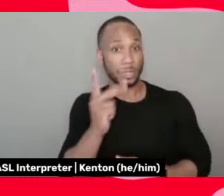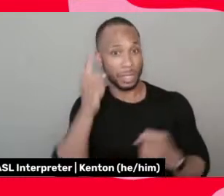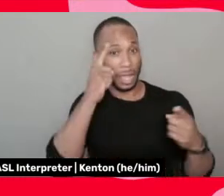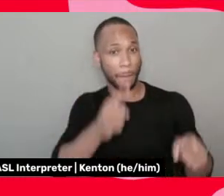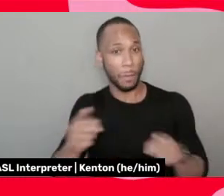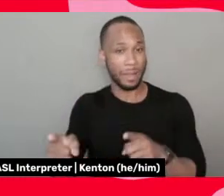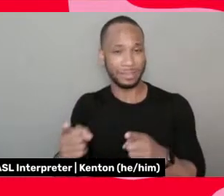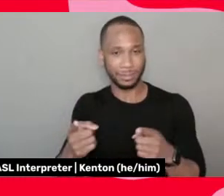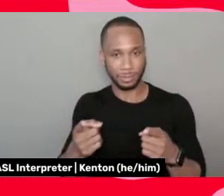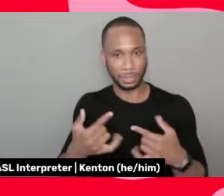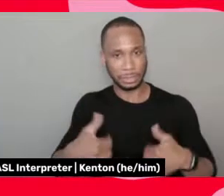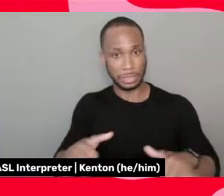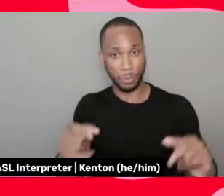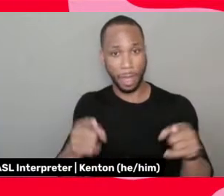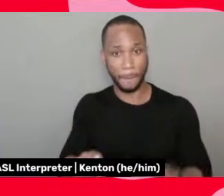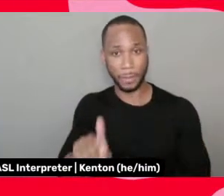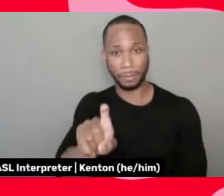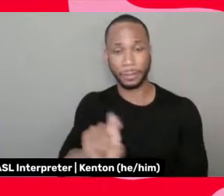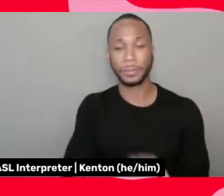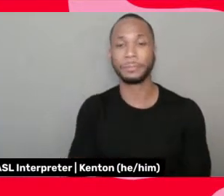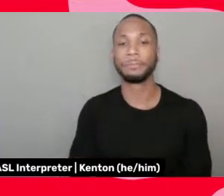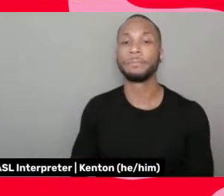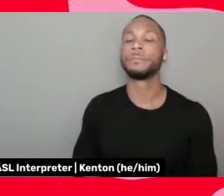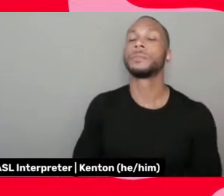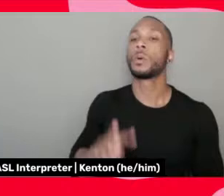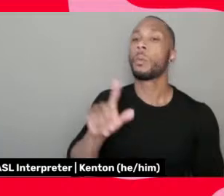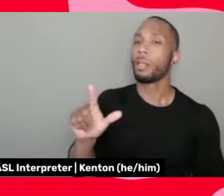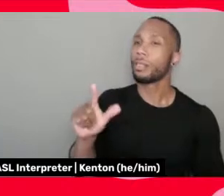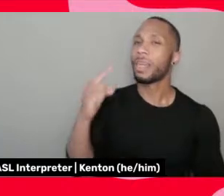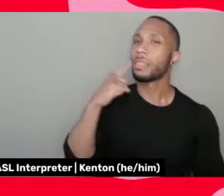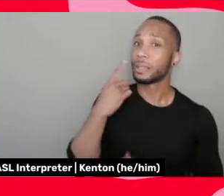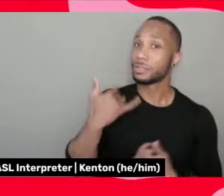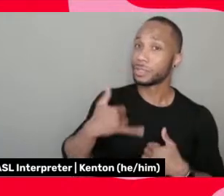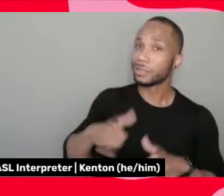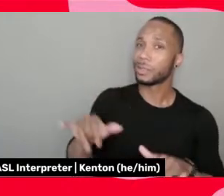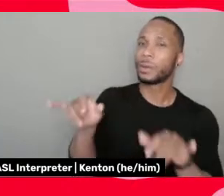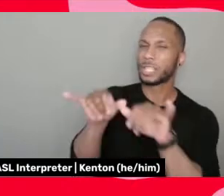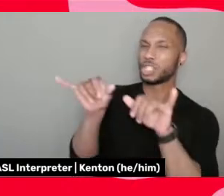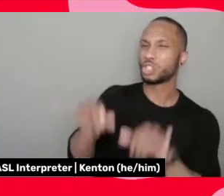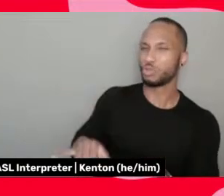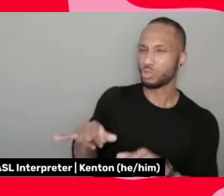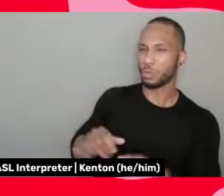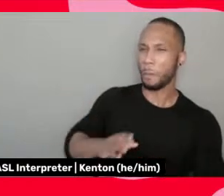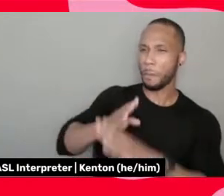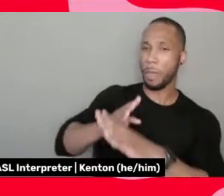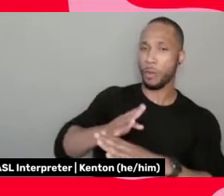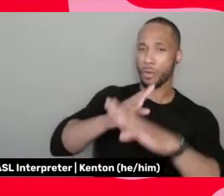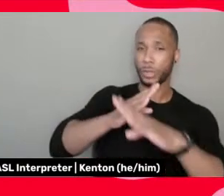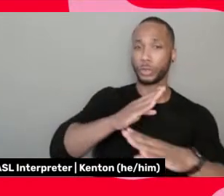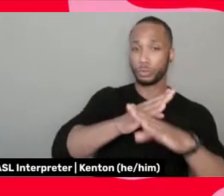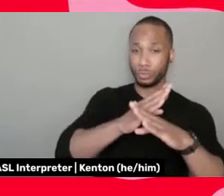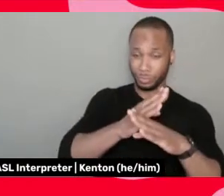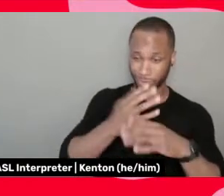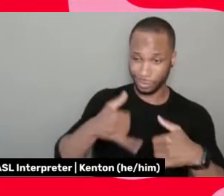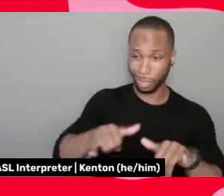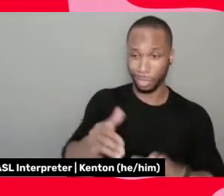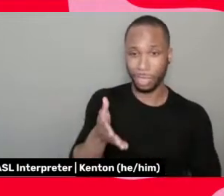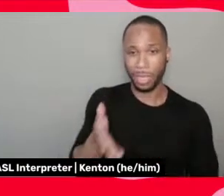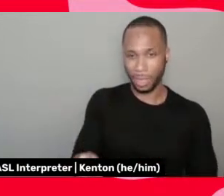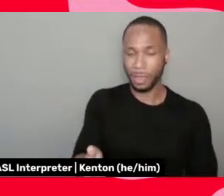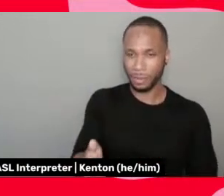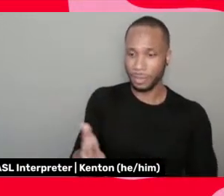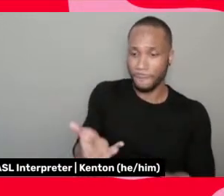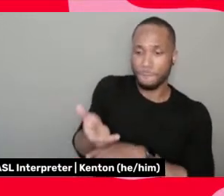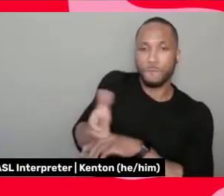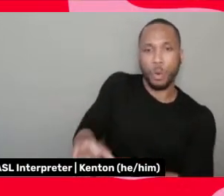made? Well, I think that there are still institutional barriers that, um, force compromises,